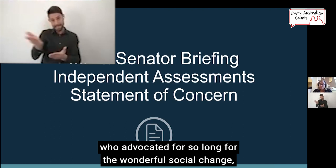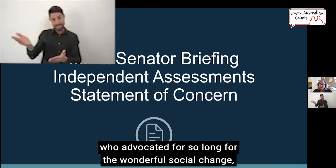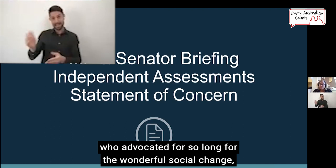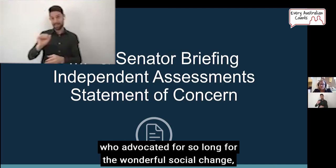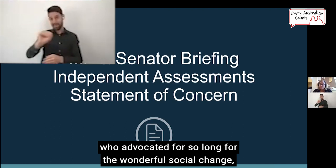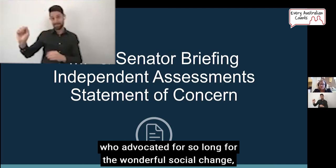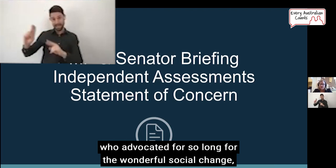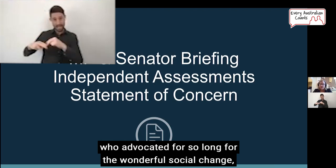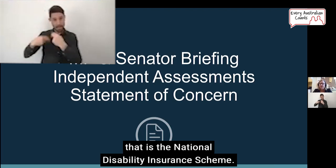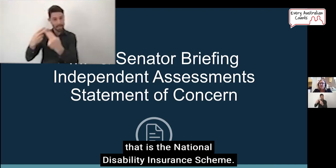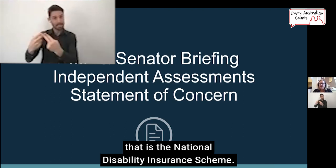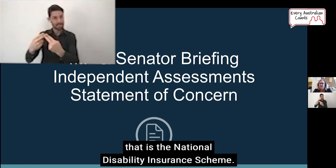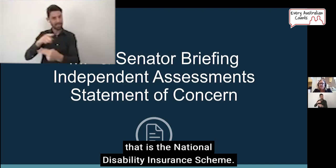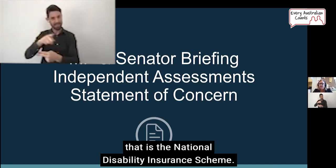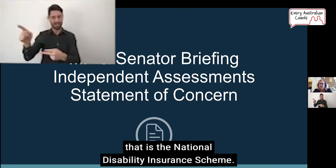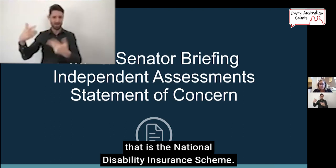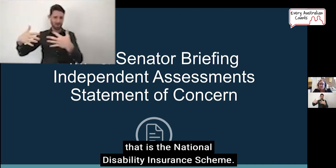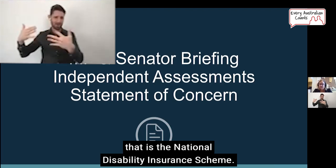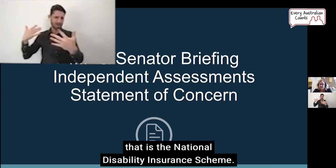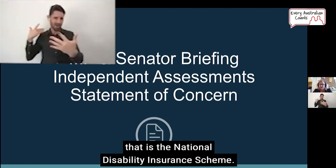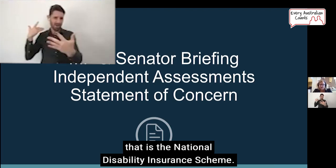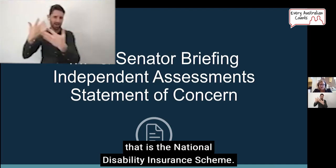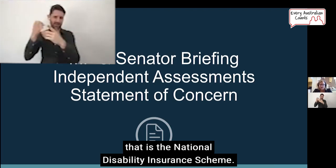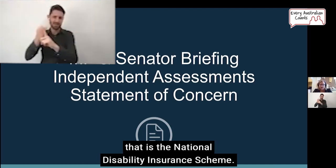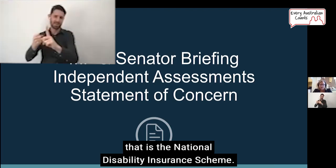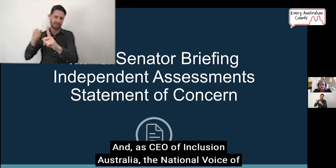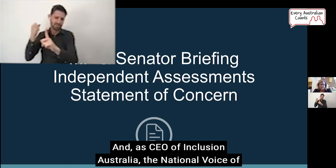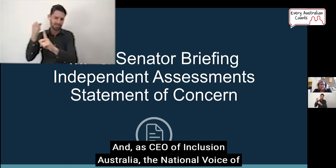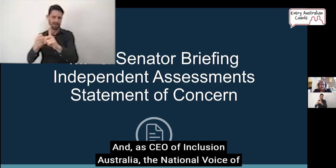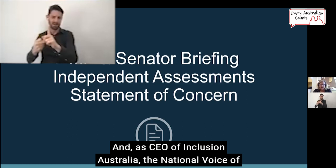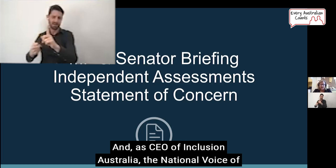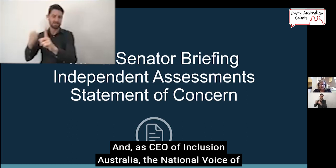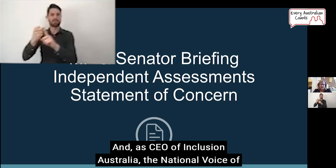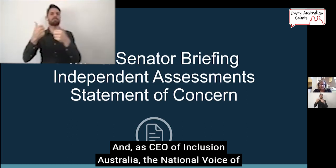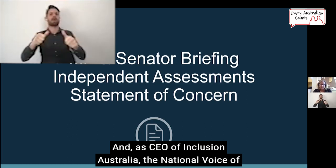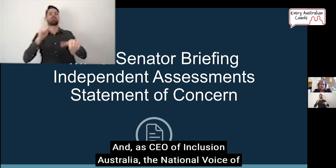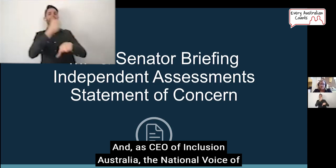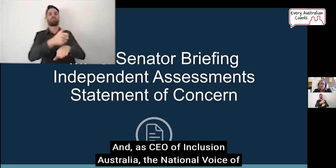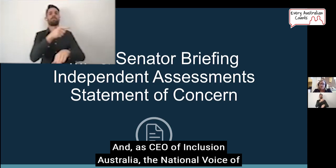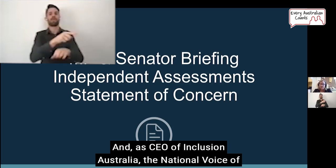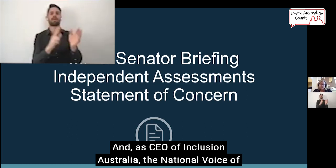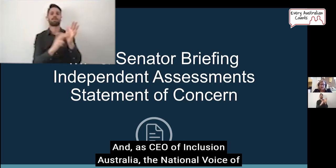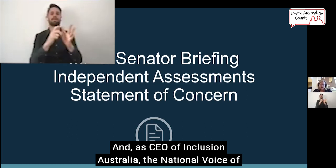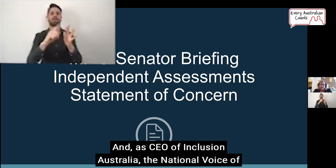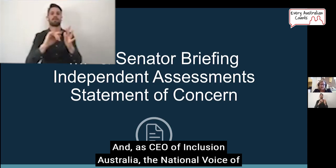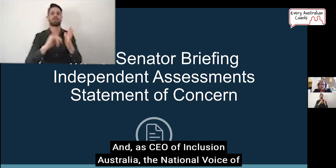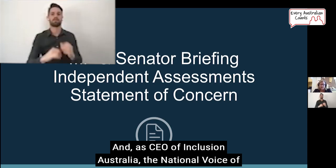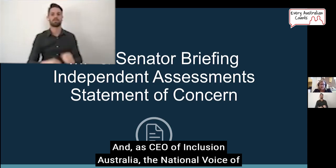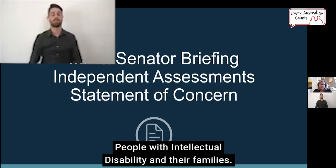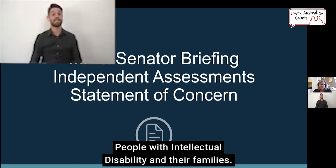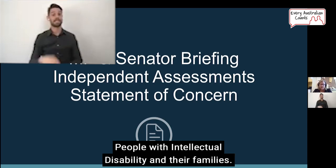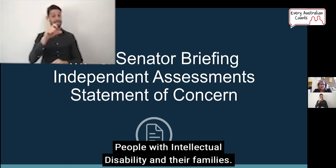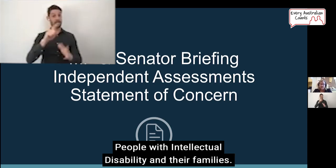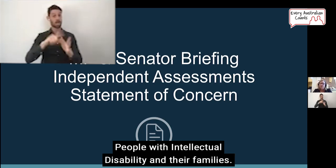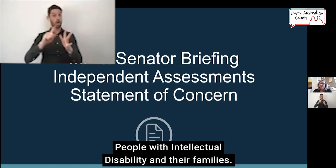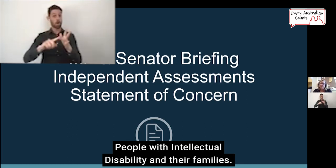long for the wonderful social change that is the National Disability Insurance Scheme. And as CEO of Inclusion Australia, the national voice